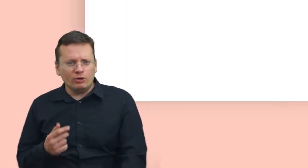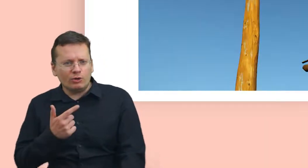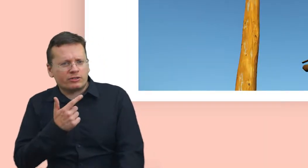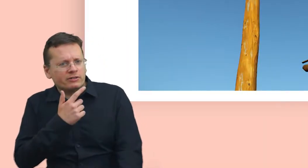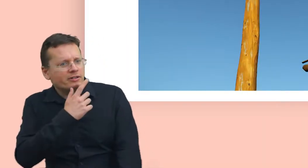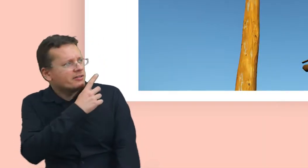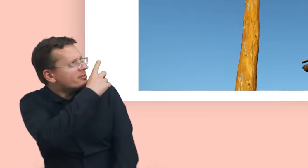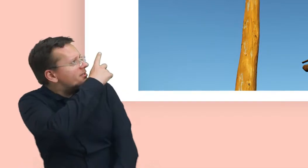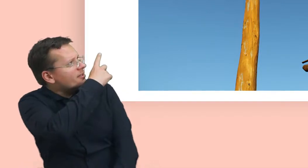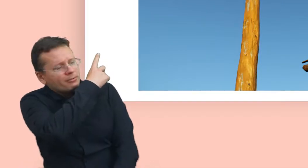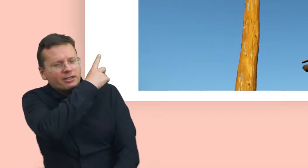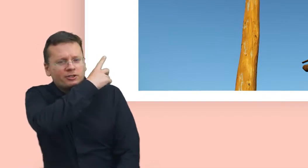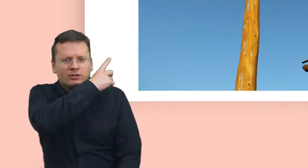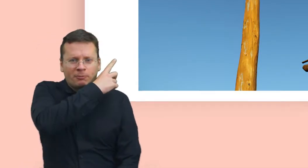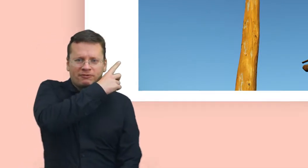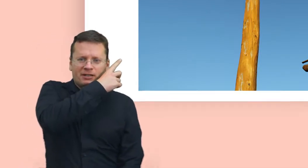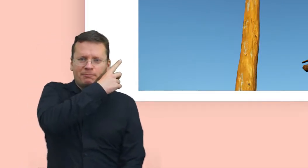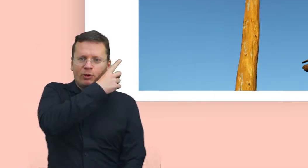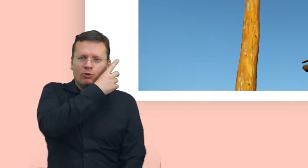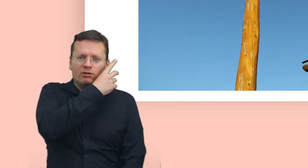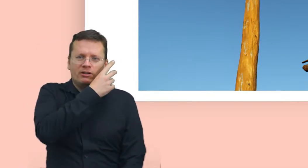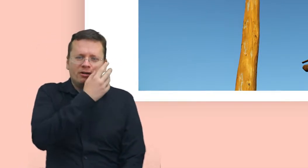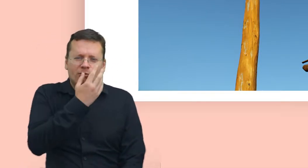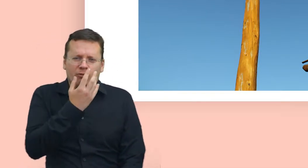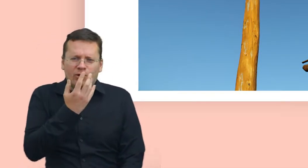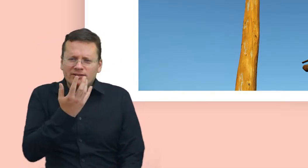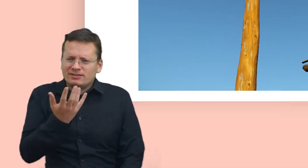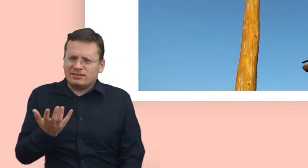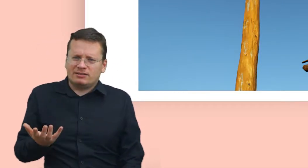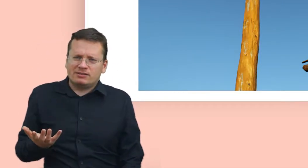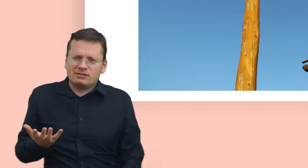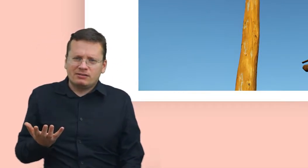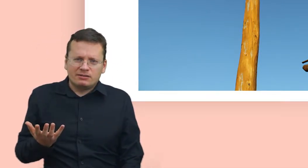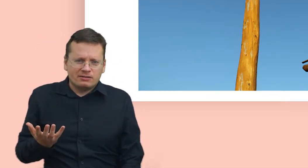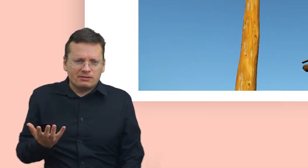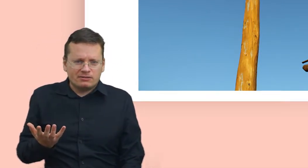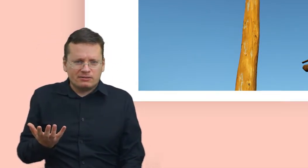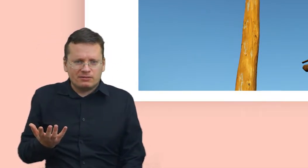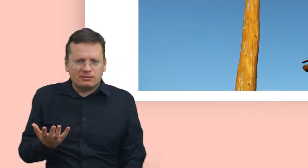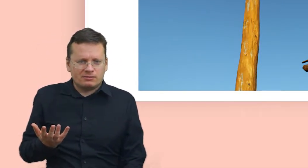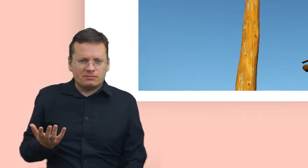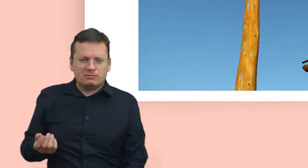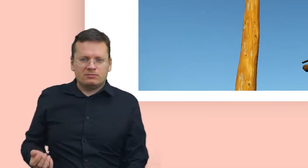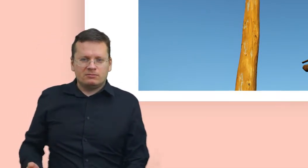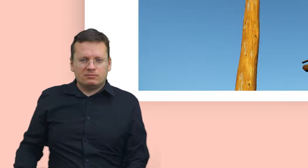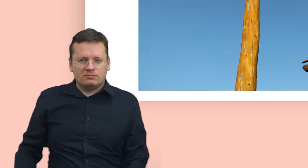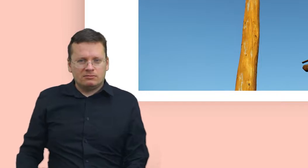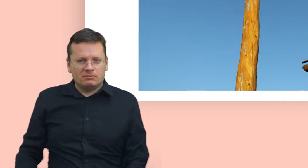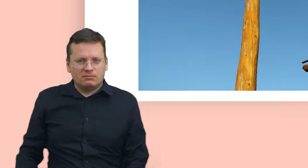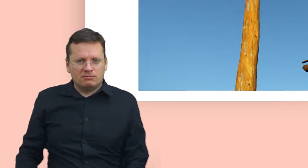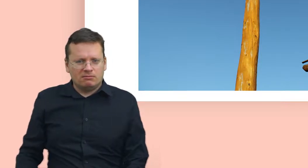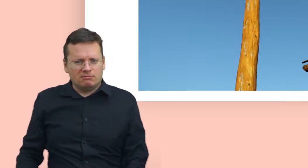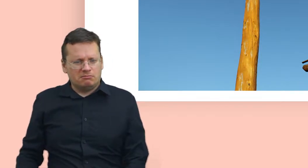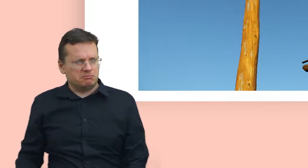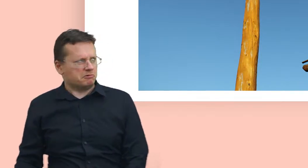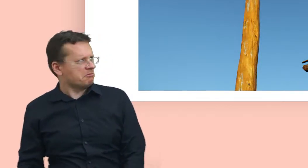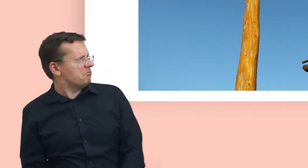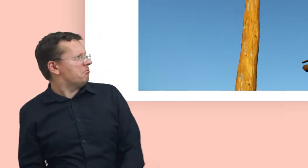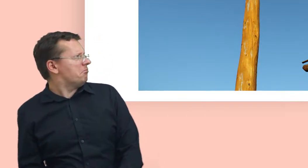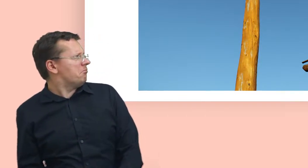Oh, look! There is something on the top of that pole. What is it? That's a carving of a bird.